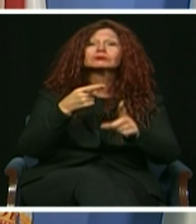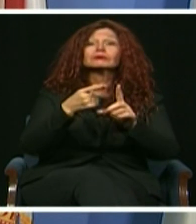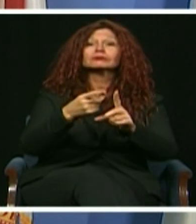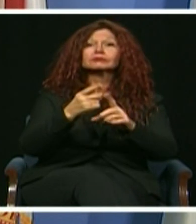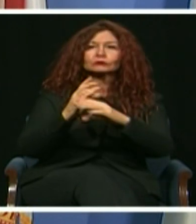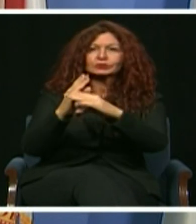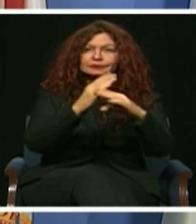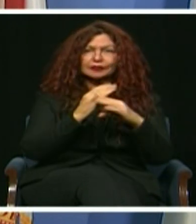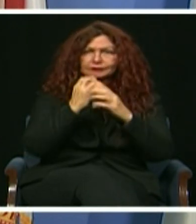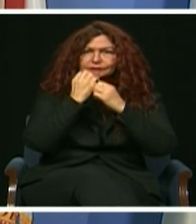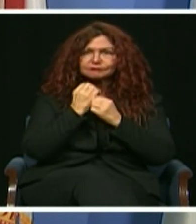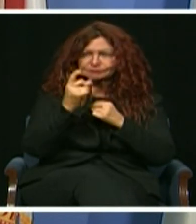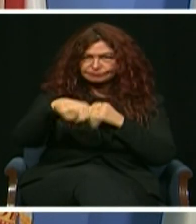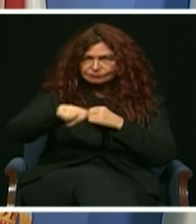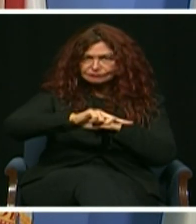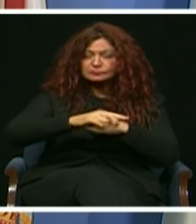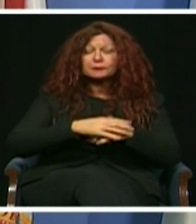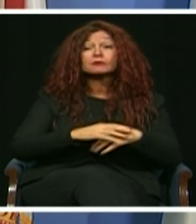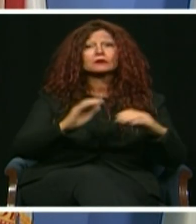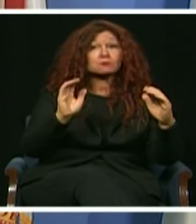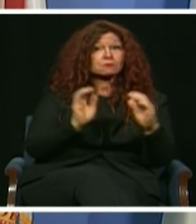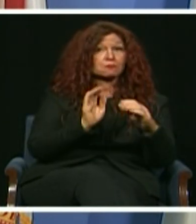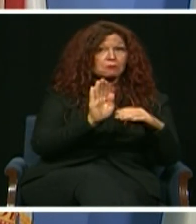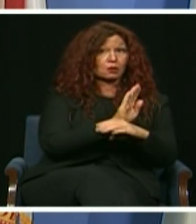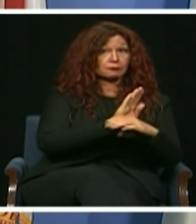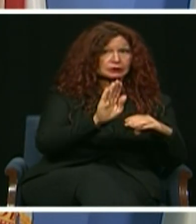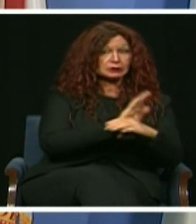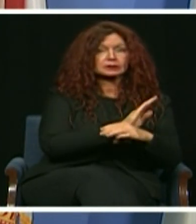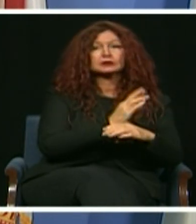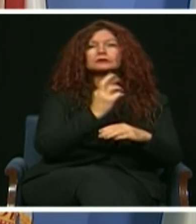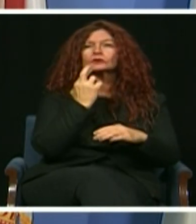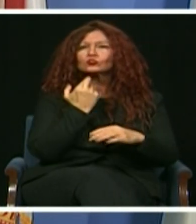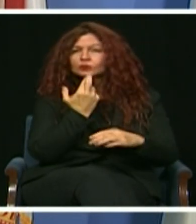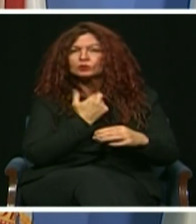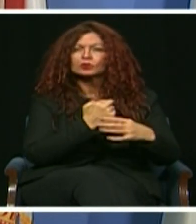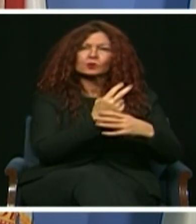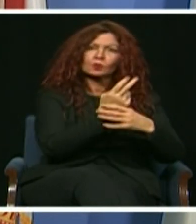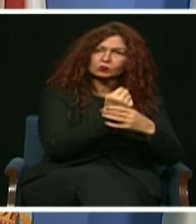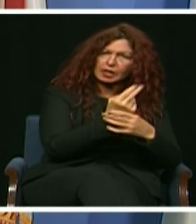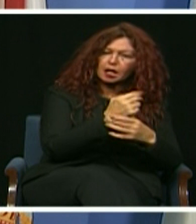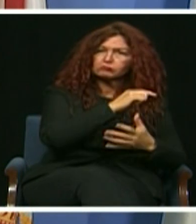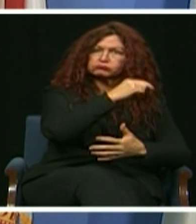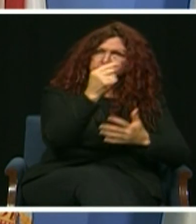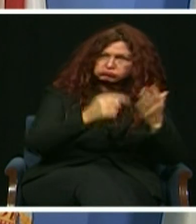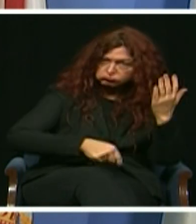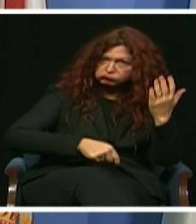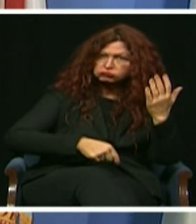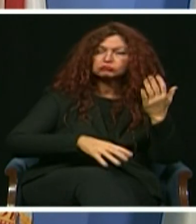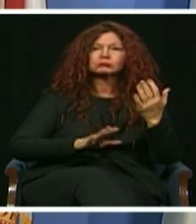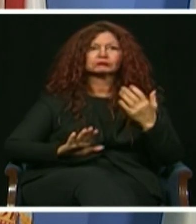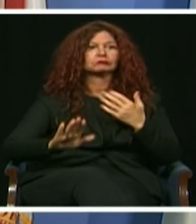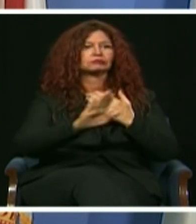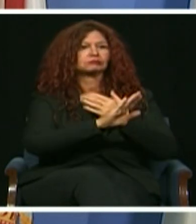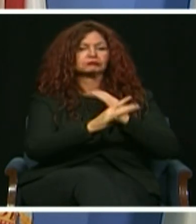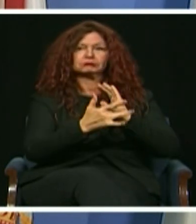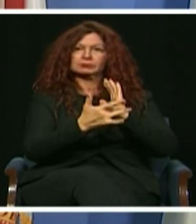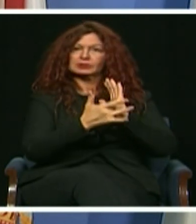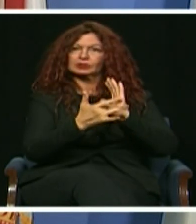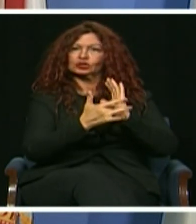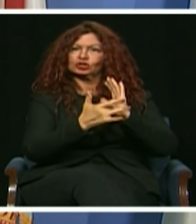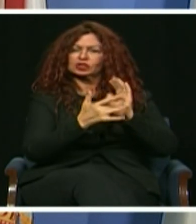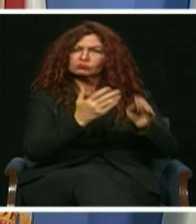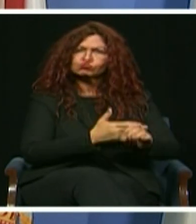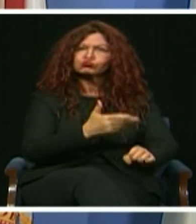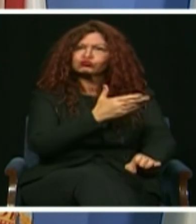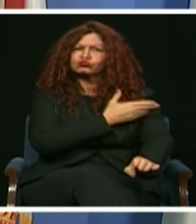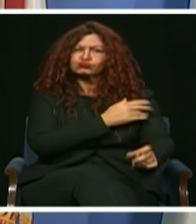Small businesses, especially restaurants and hotels, introduced new measures and technologies. You kept thousands of people employed while keeping our